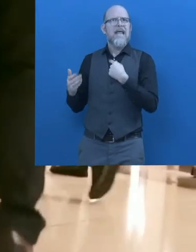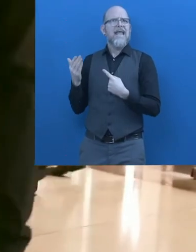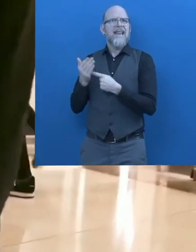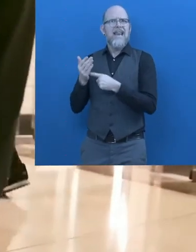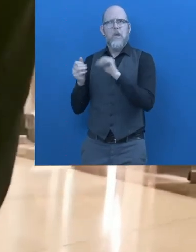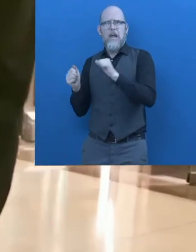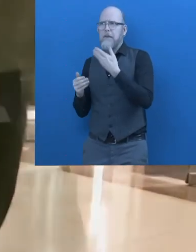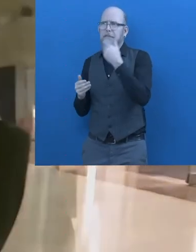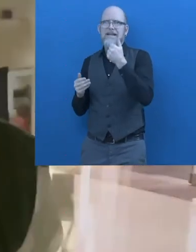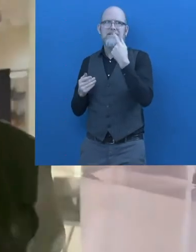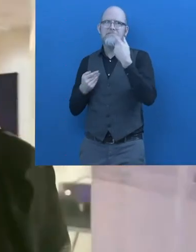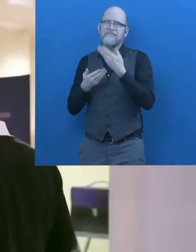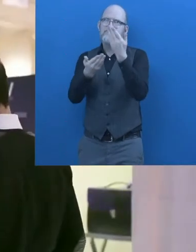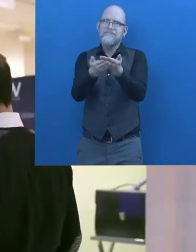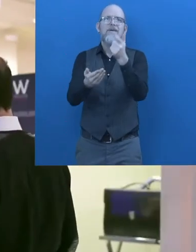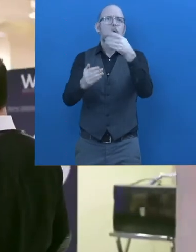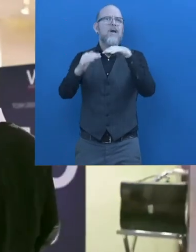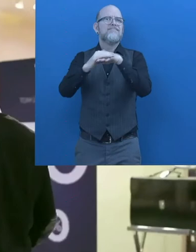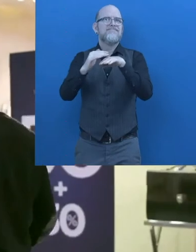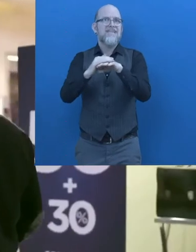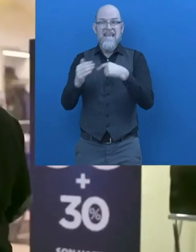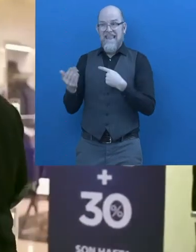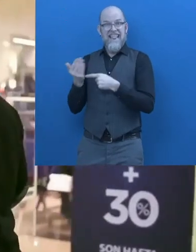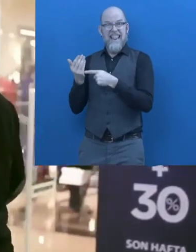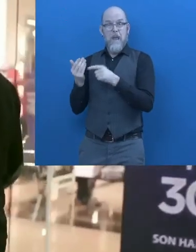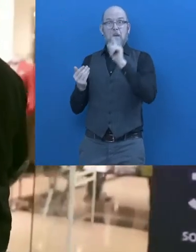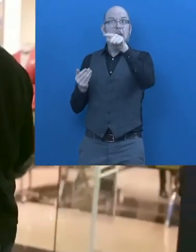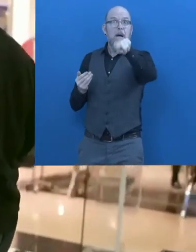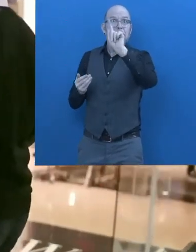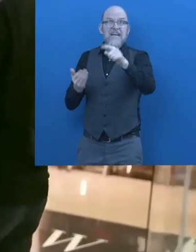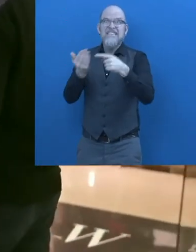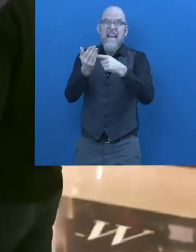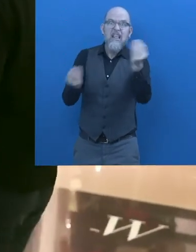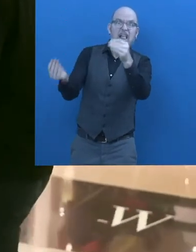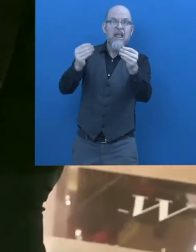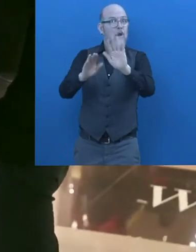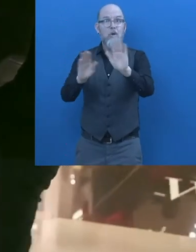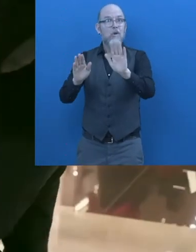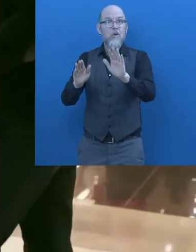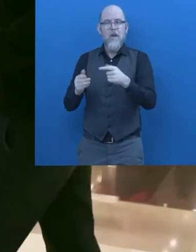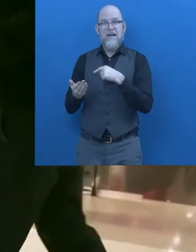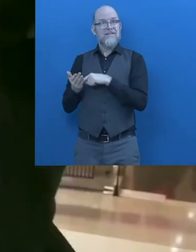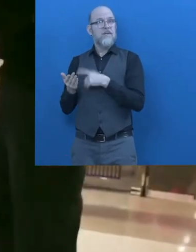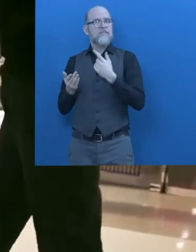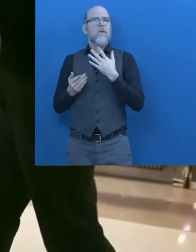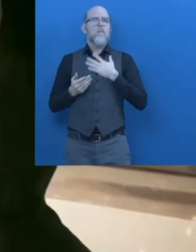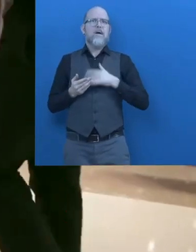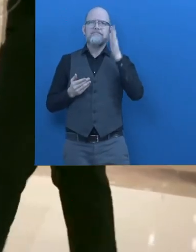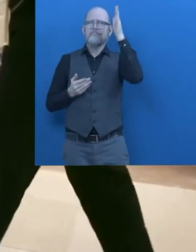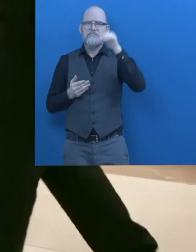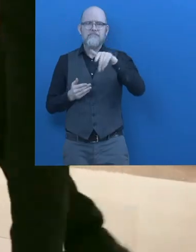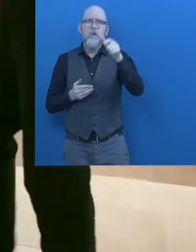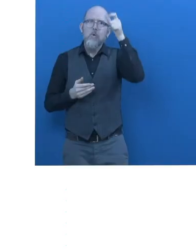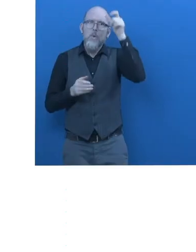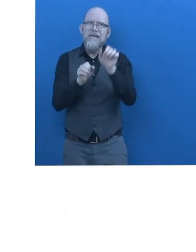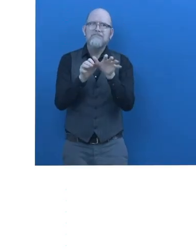So our technology does not require an additional device. It is accurate and also it's widely used, especially